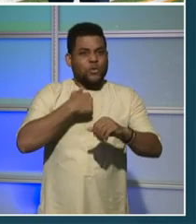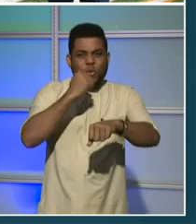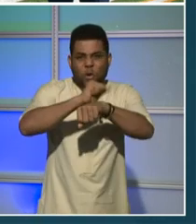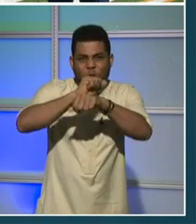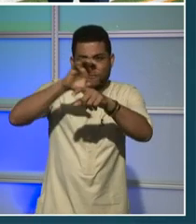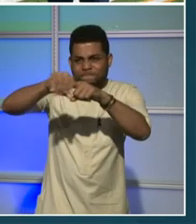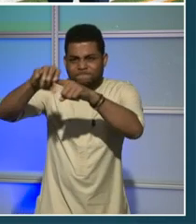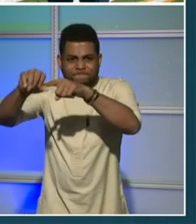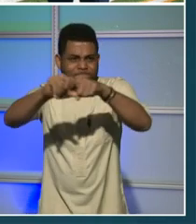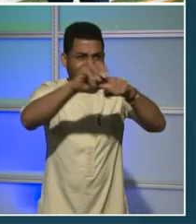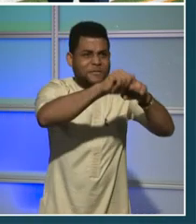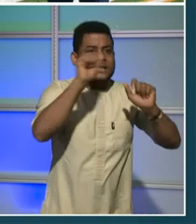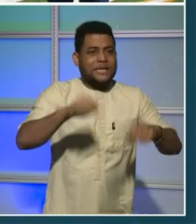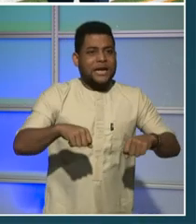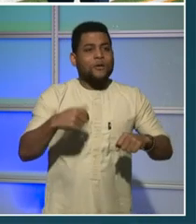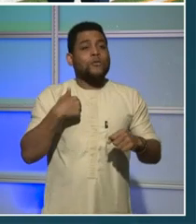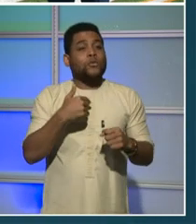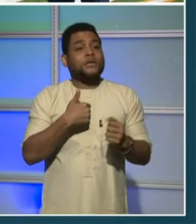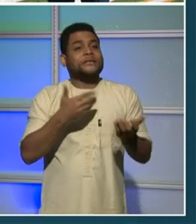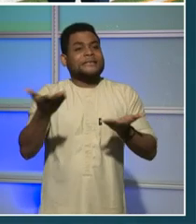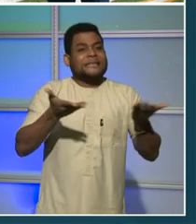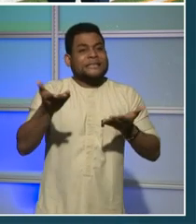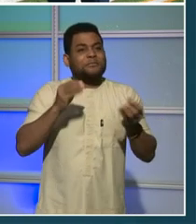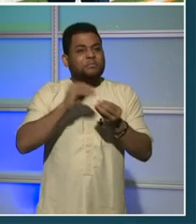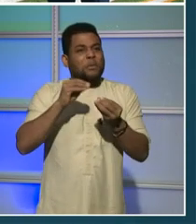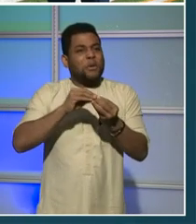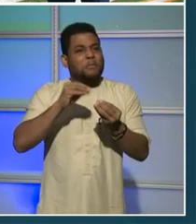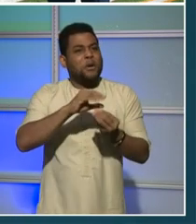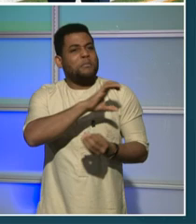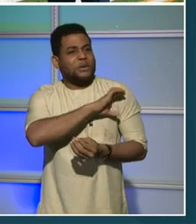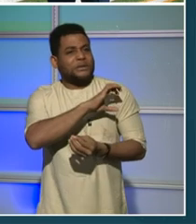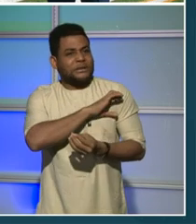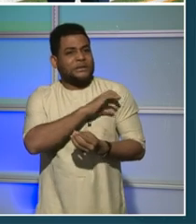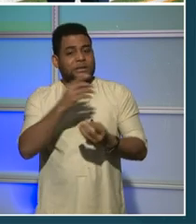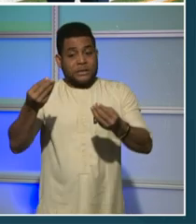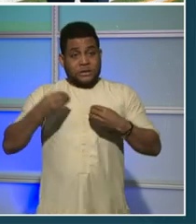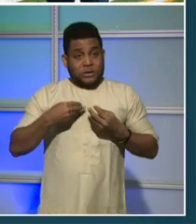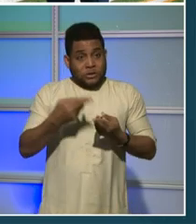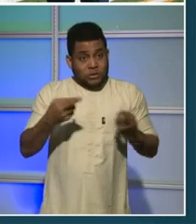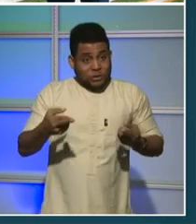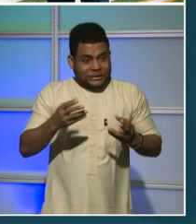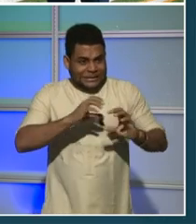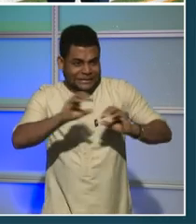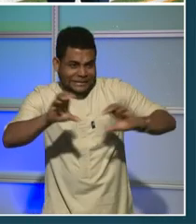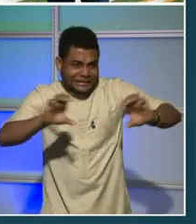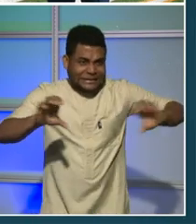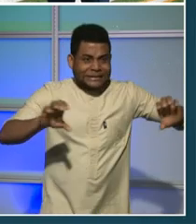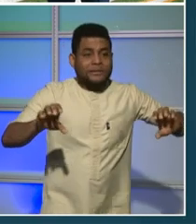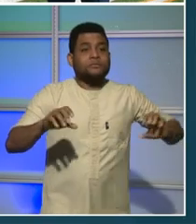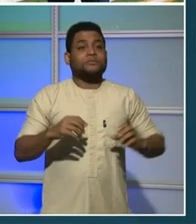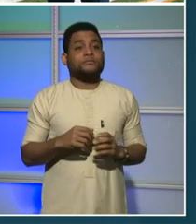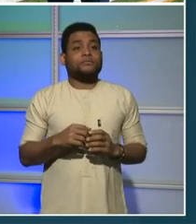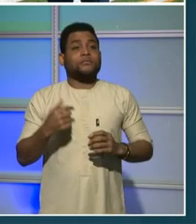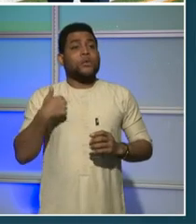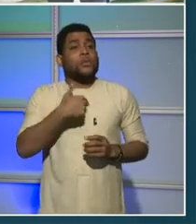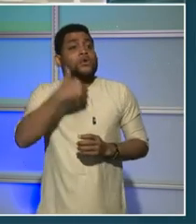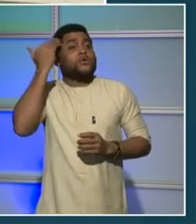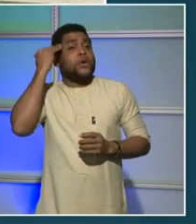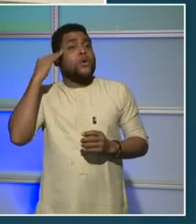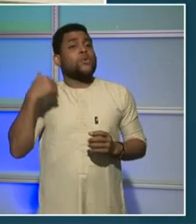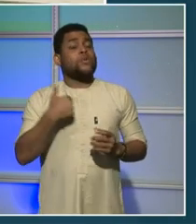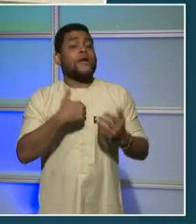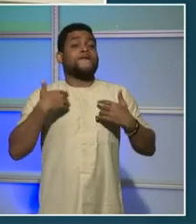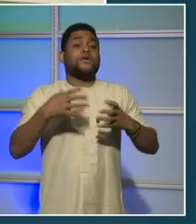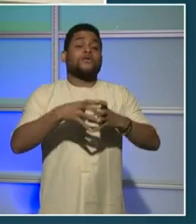recruiting efforts, putting our resources to yielding results. We know we have a lot of work to do. We all agree